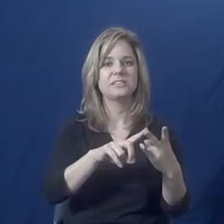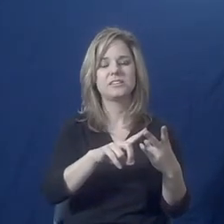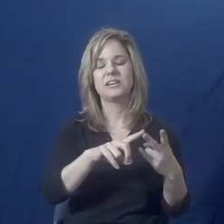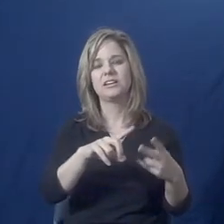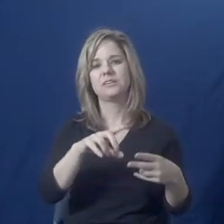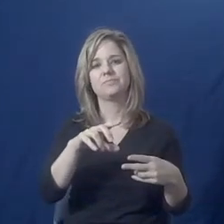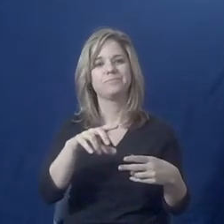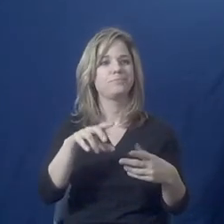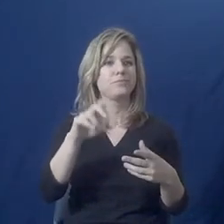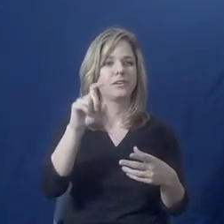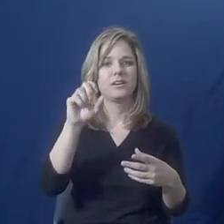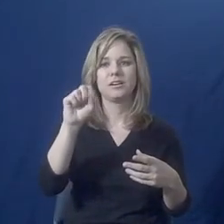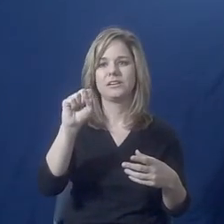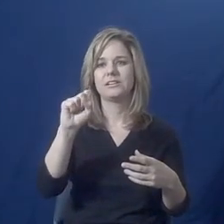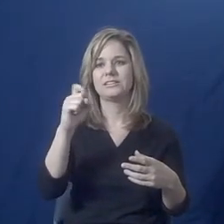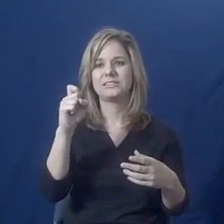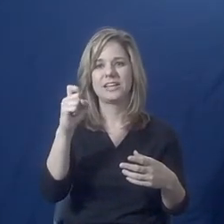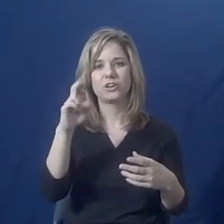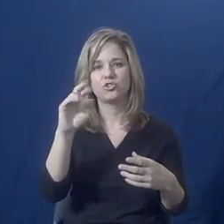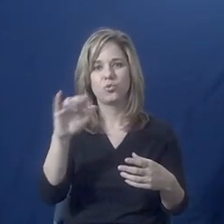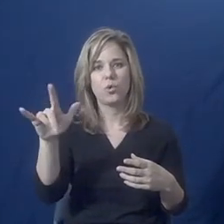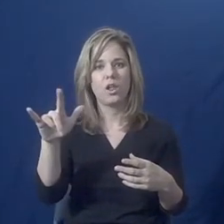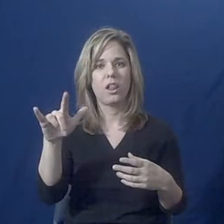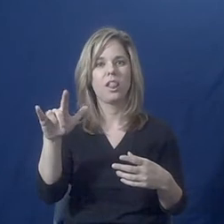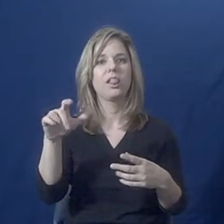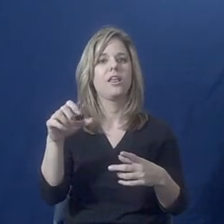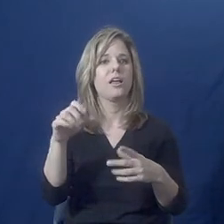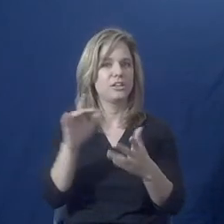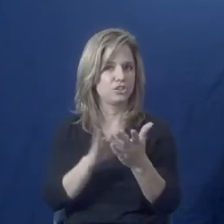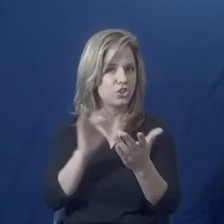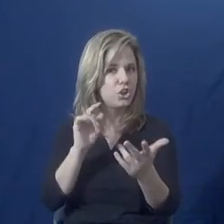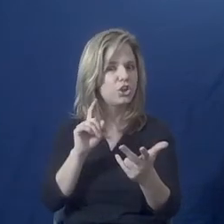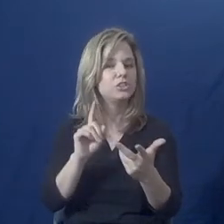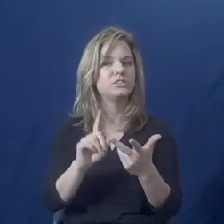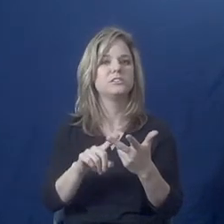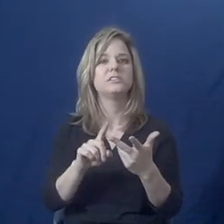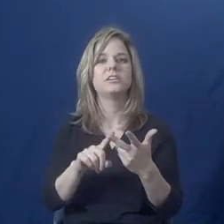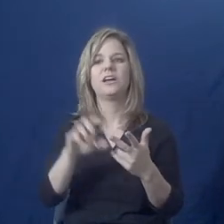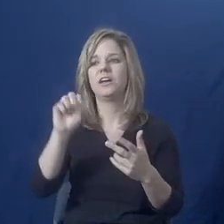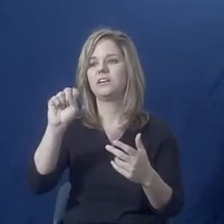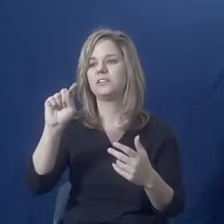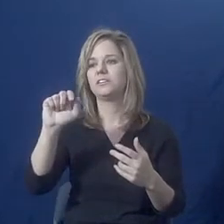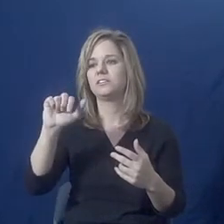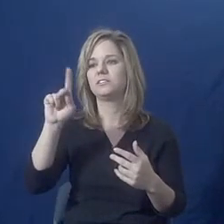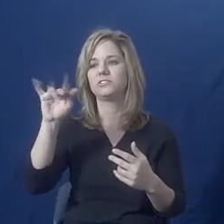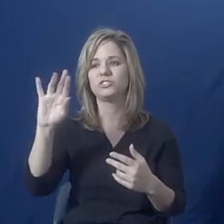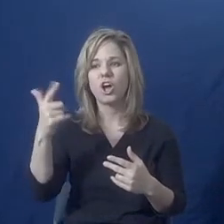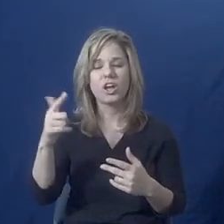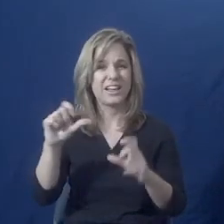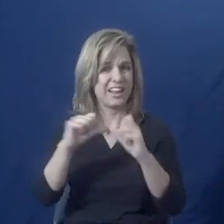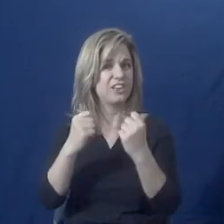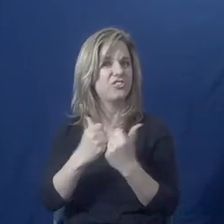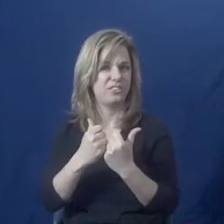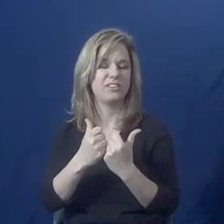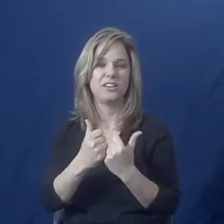Jersey, we have at least one in every county. And we encourage you to talk to somebody about,